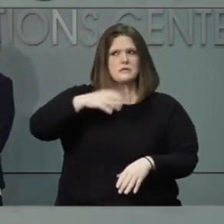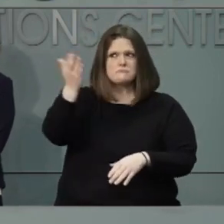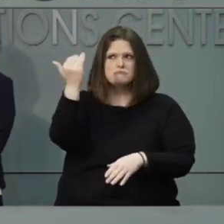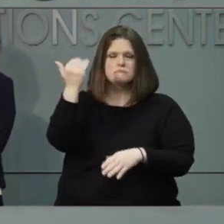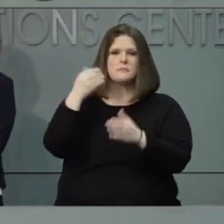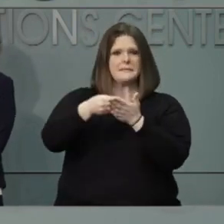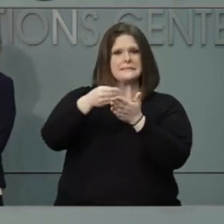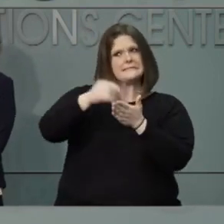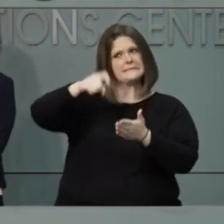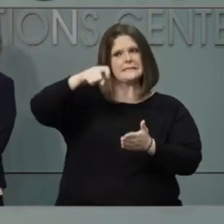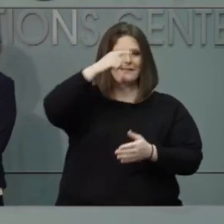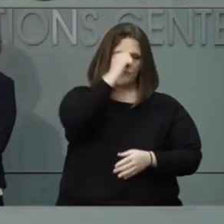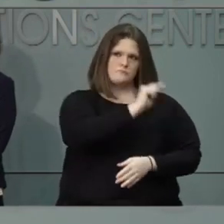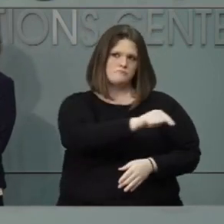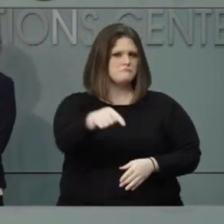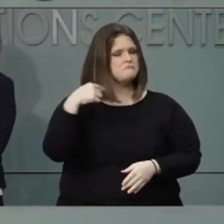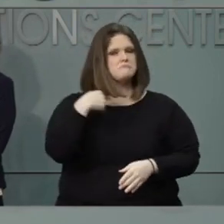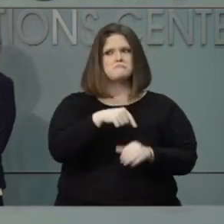Next question, please.